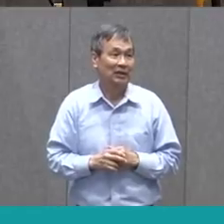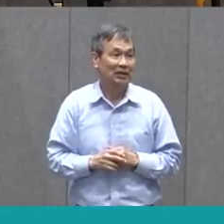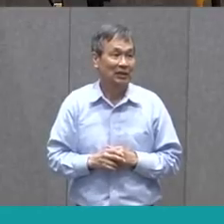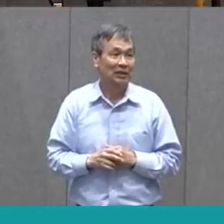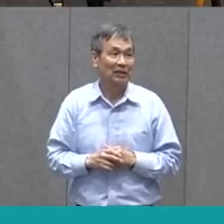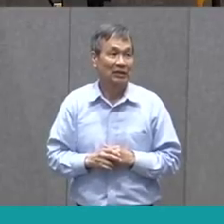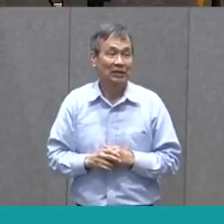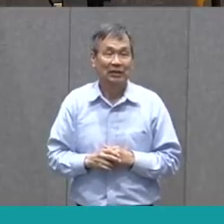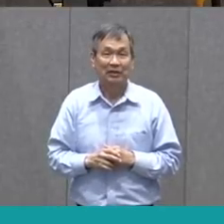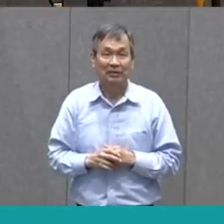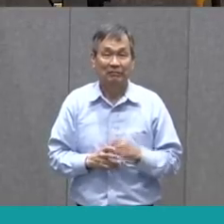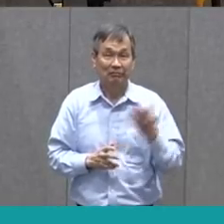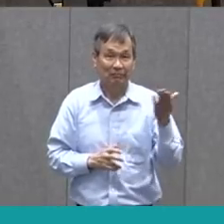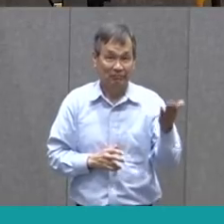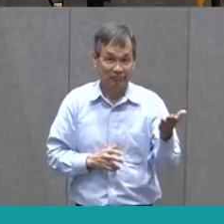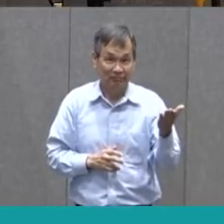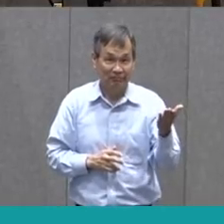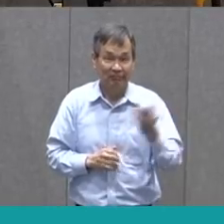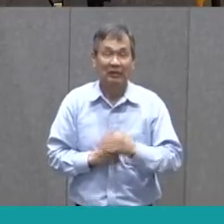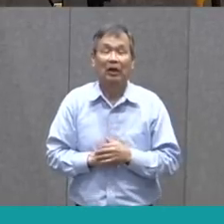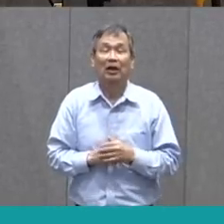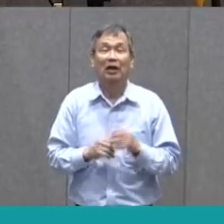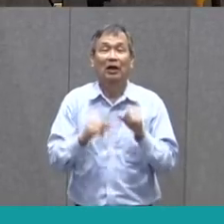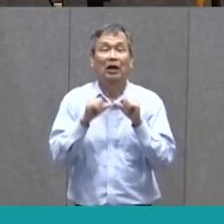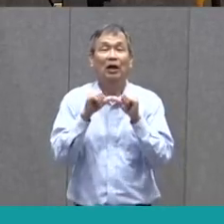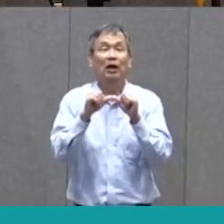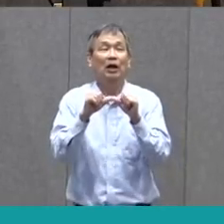This word is persistence.